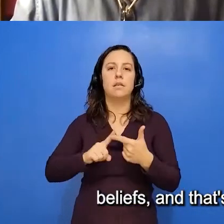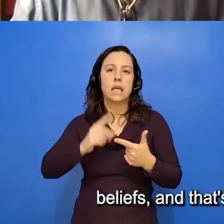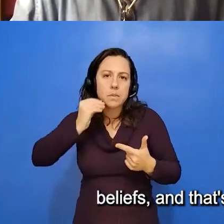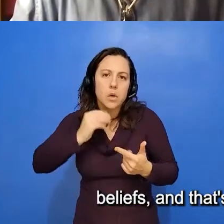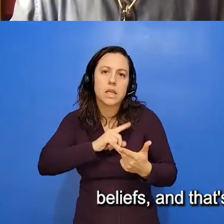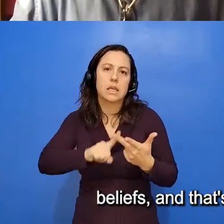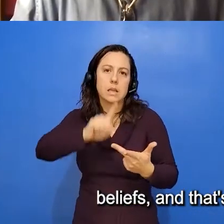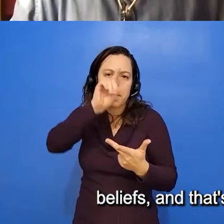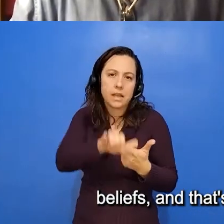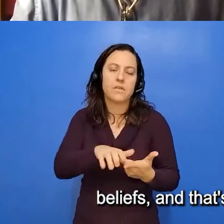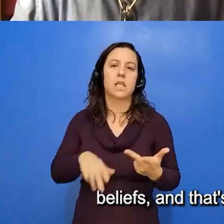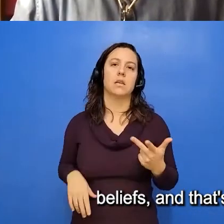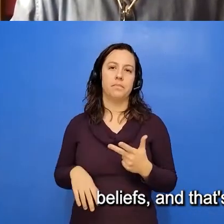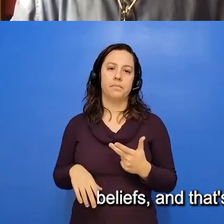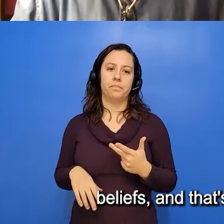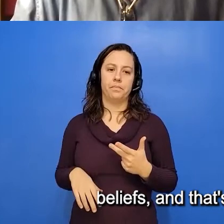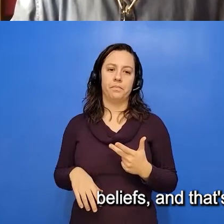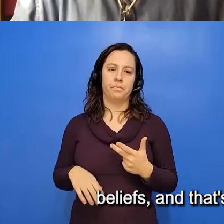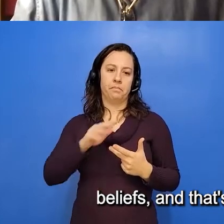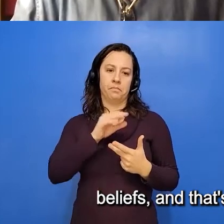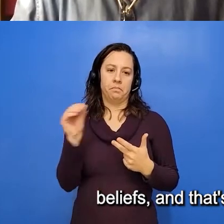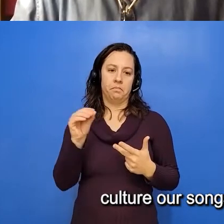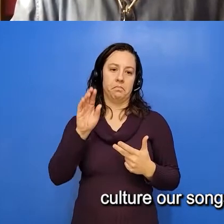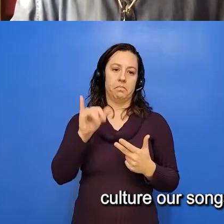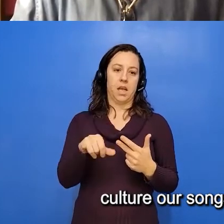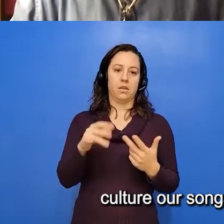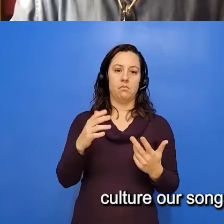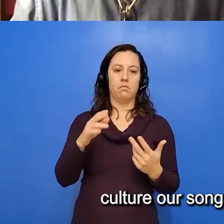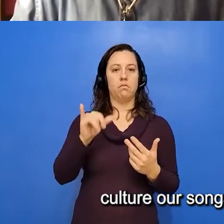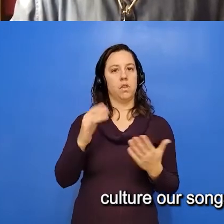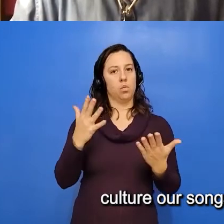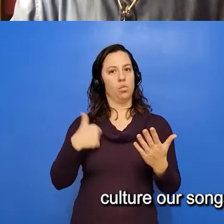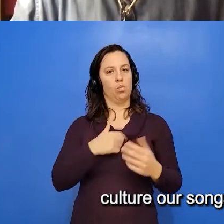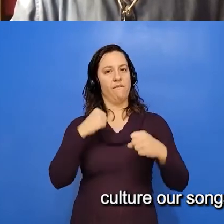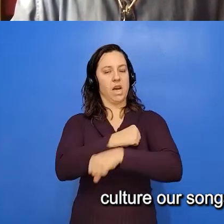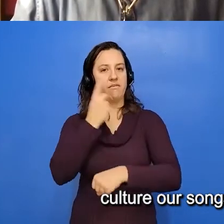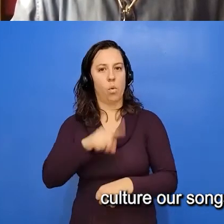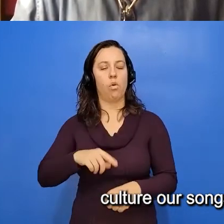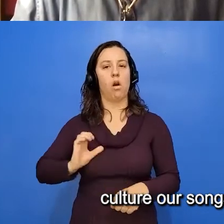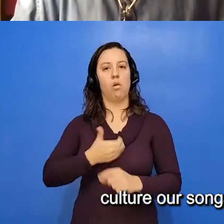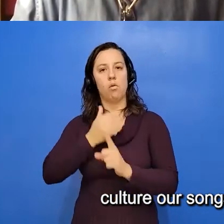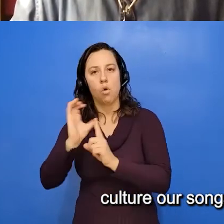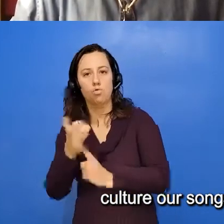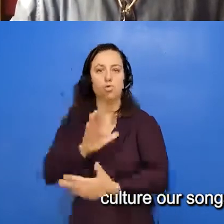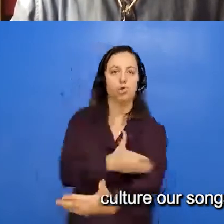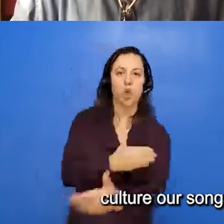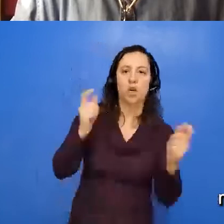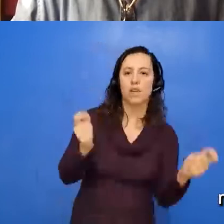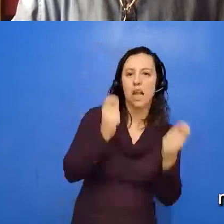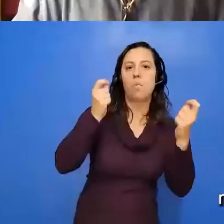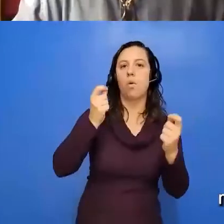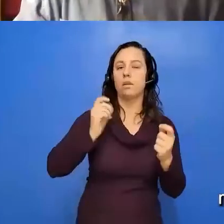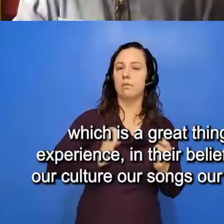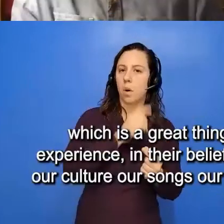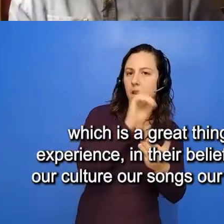beliefs. And that's what we fight for, our beliefs, our culture, our songs, our ceremonies. So thank you so